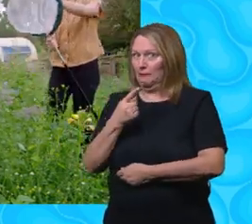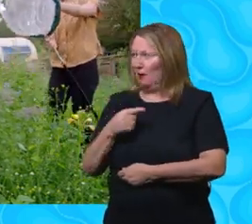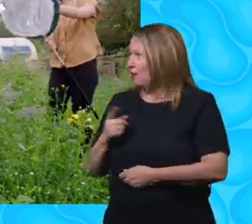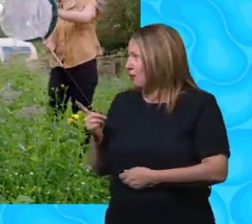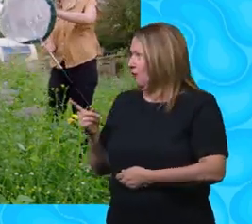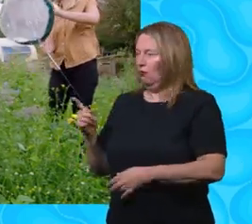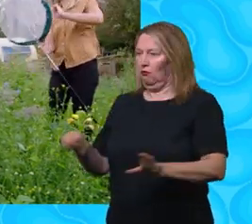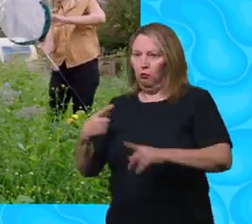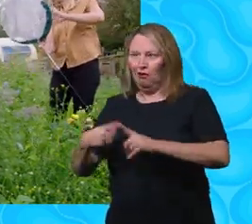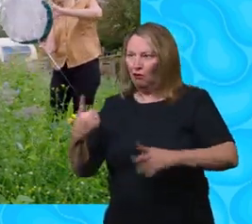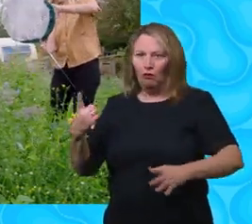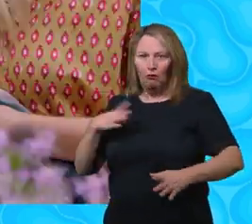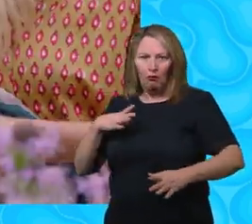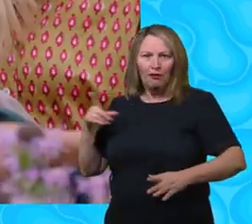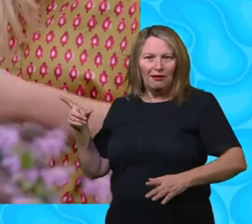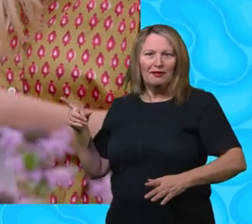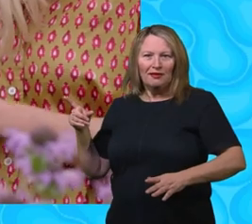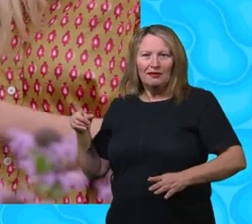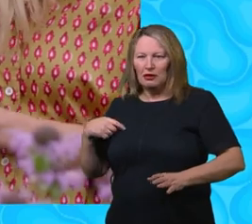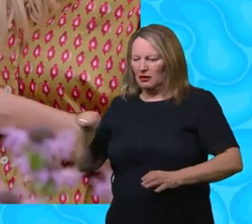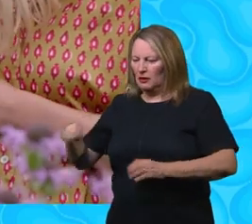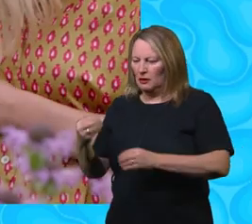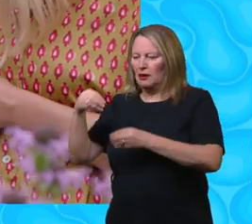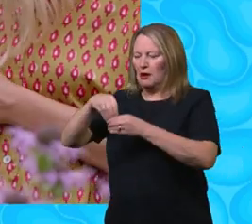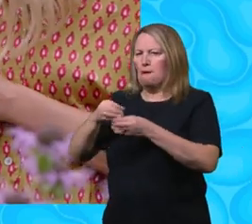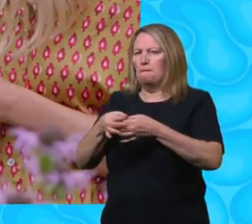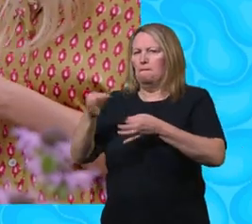Well, that was quick. And I'm just going to put it in a pot.